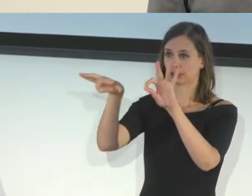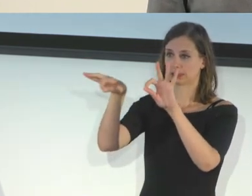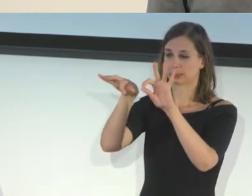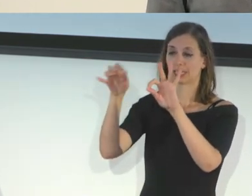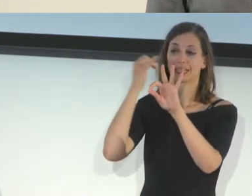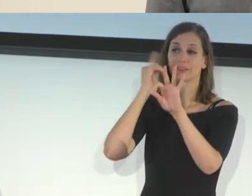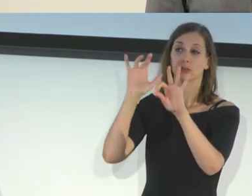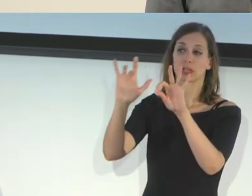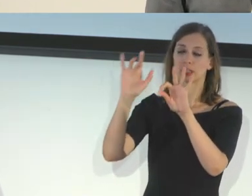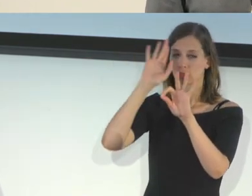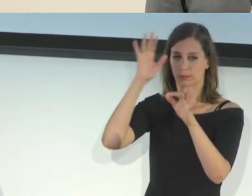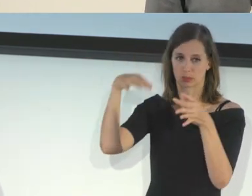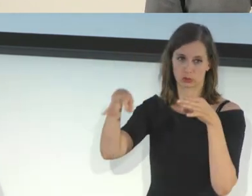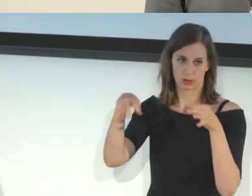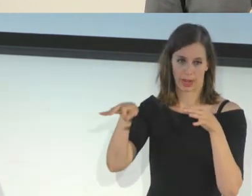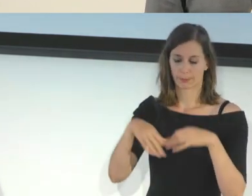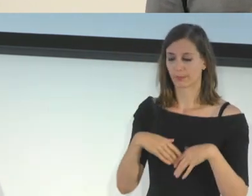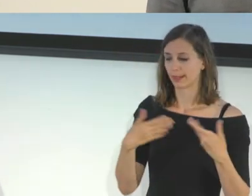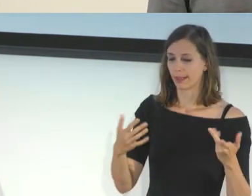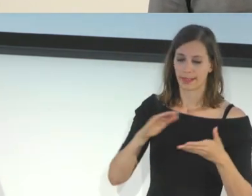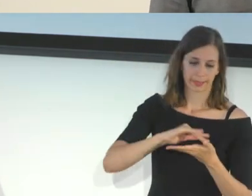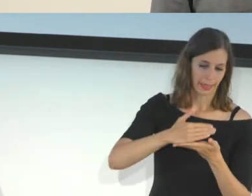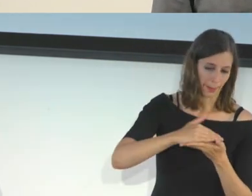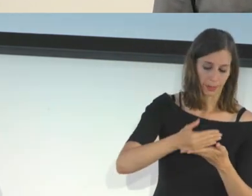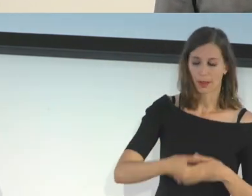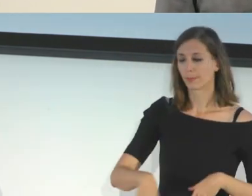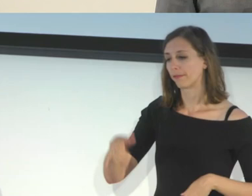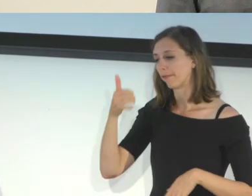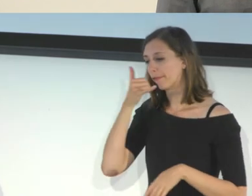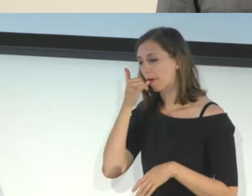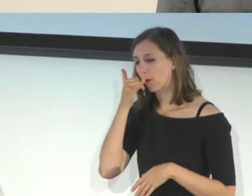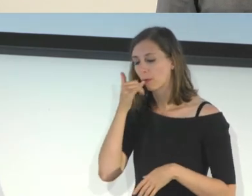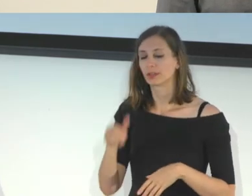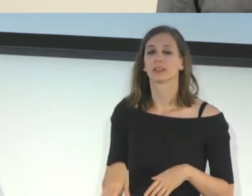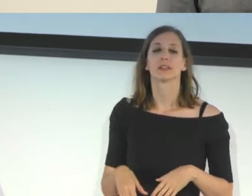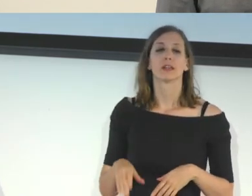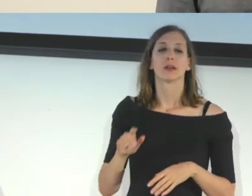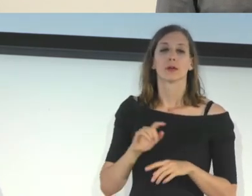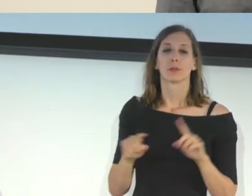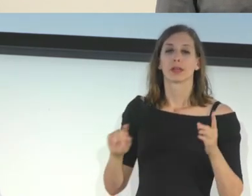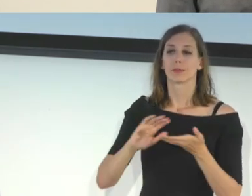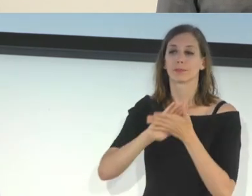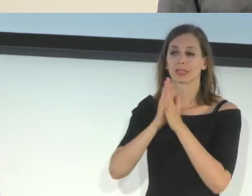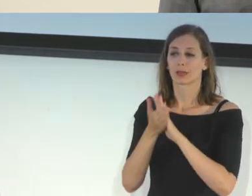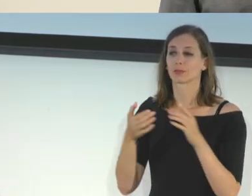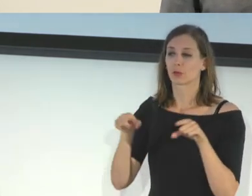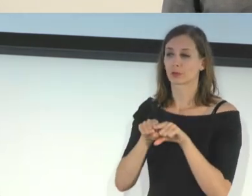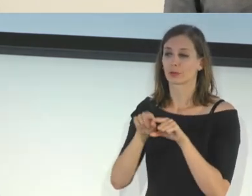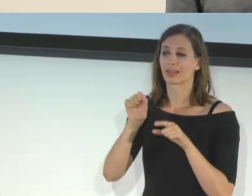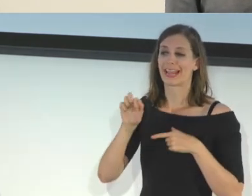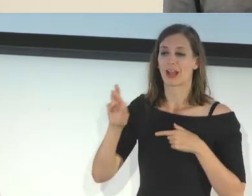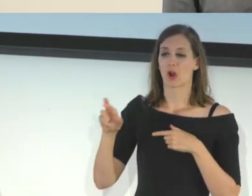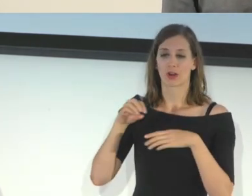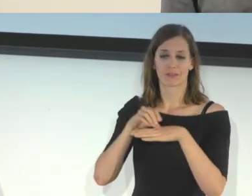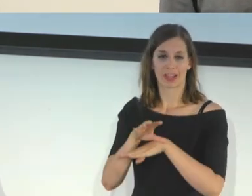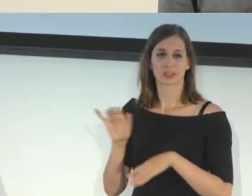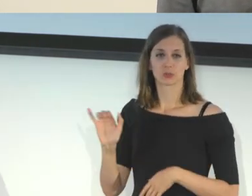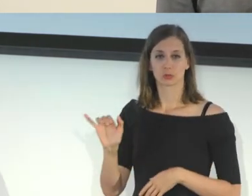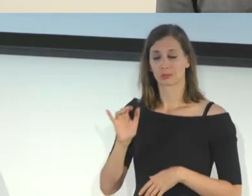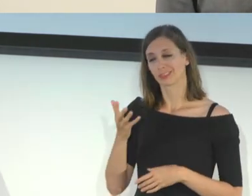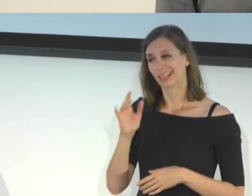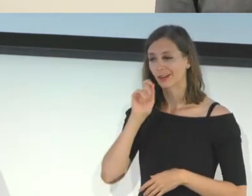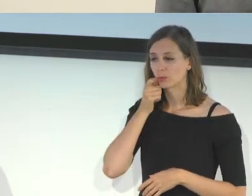will tell you that it's a laptop or a phone. But it kind of transposes that in as an AR effect as well, which is also kind of cool.